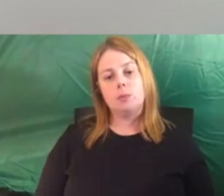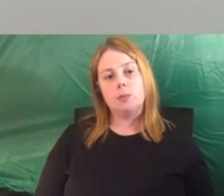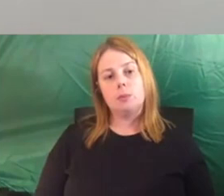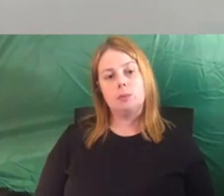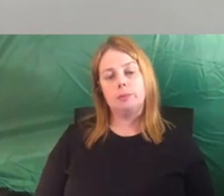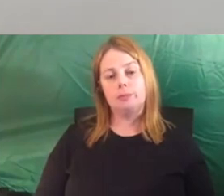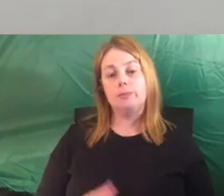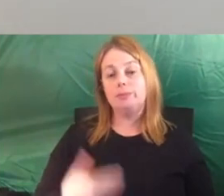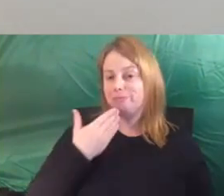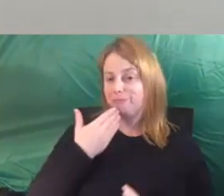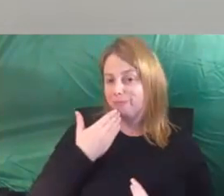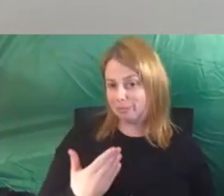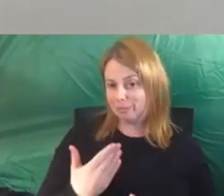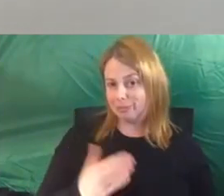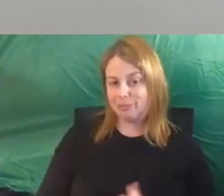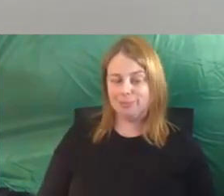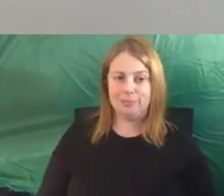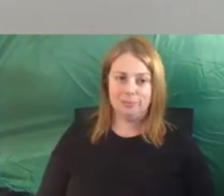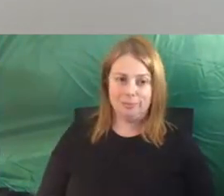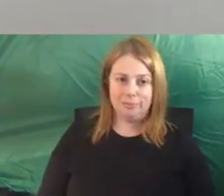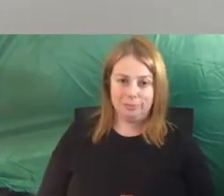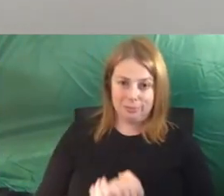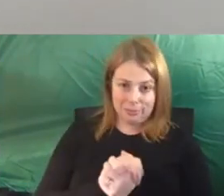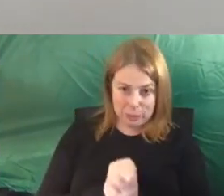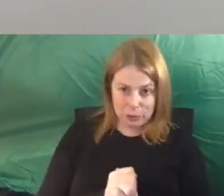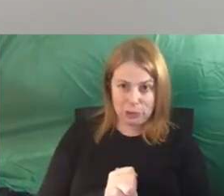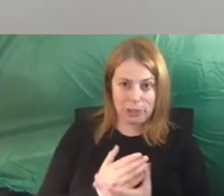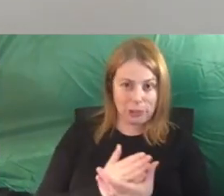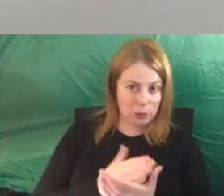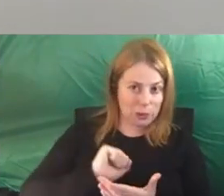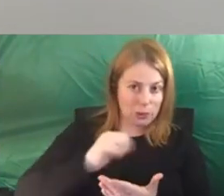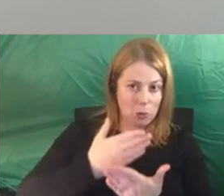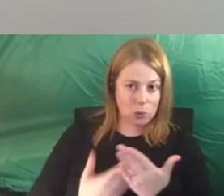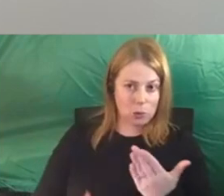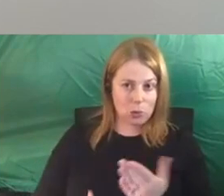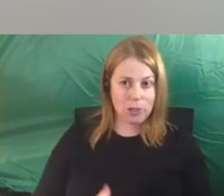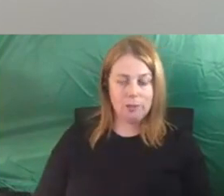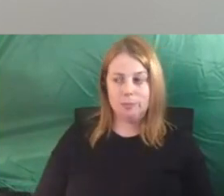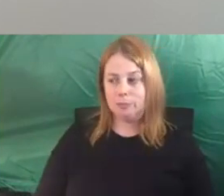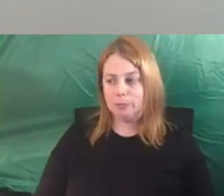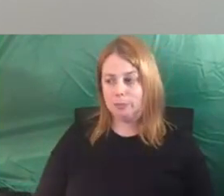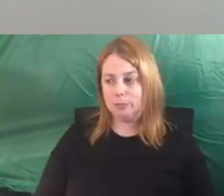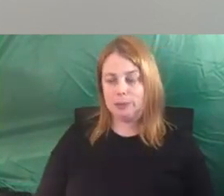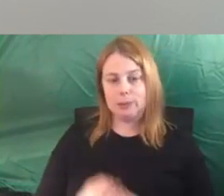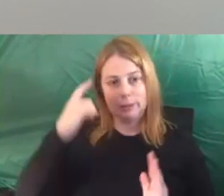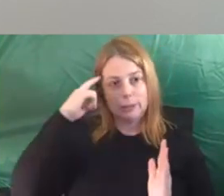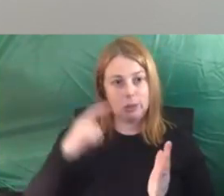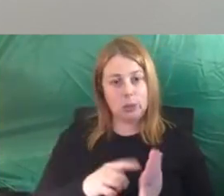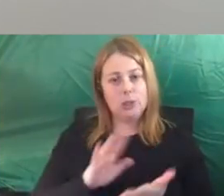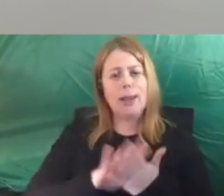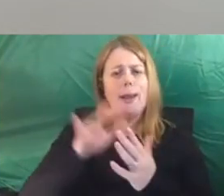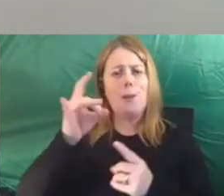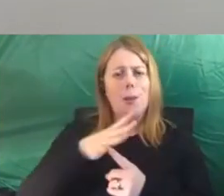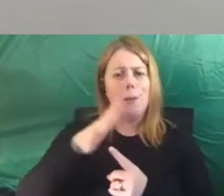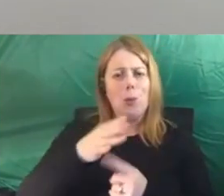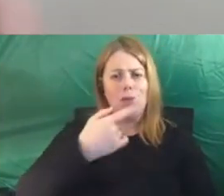Thank you so much, Chantel. I really appreciate, again, you sharing your story and also, you know, acknowledging how important it is